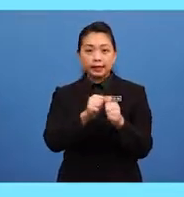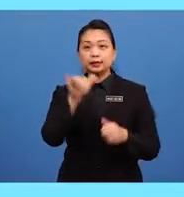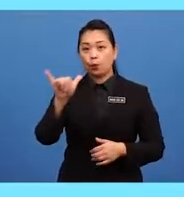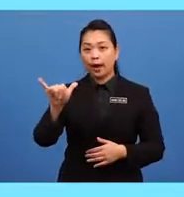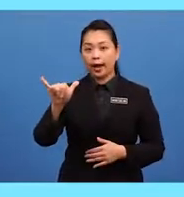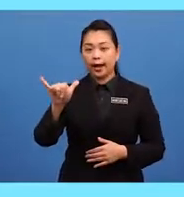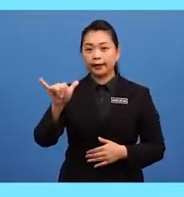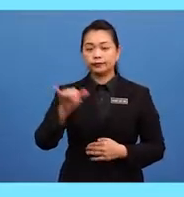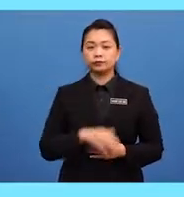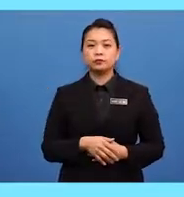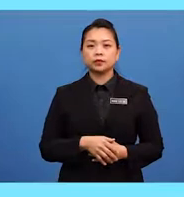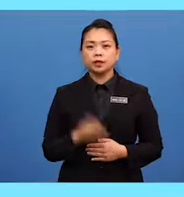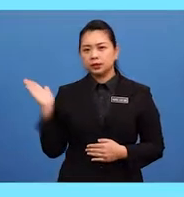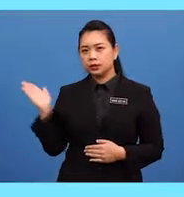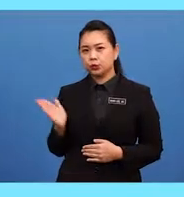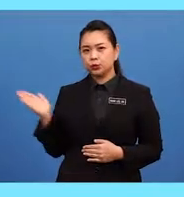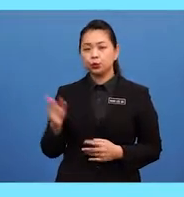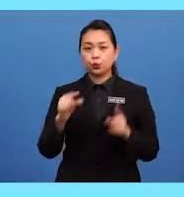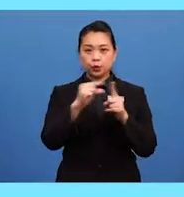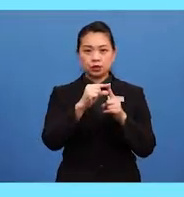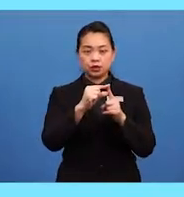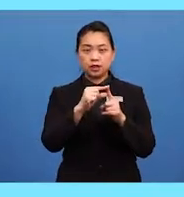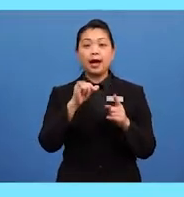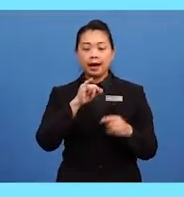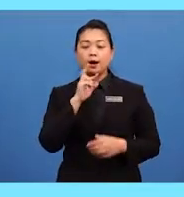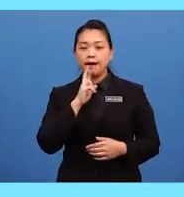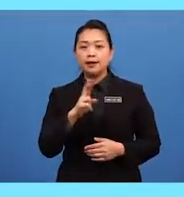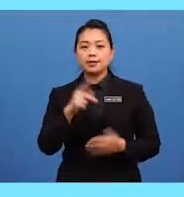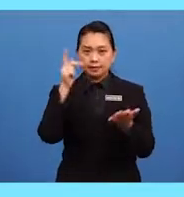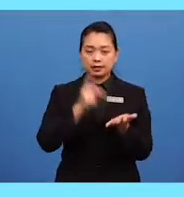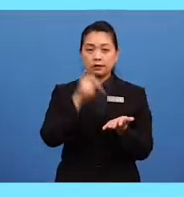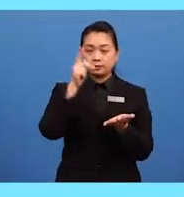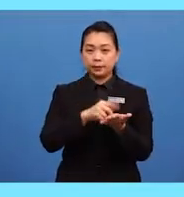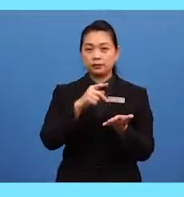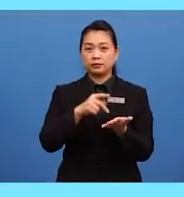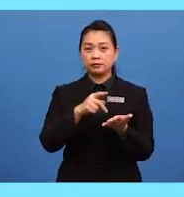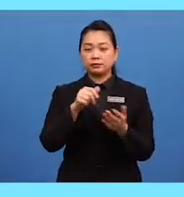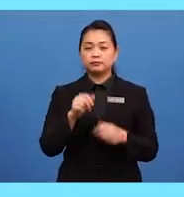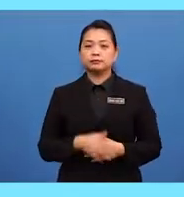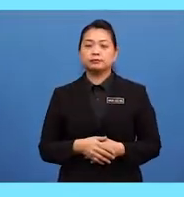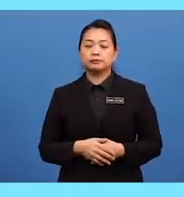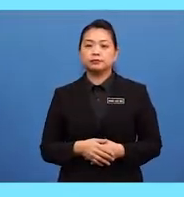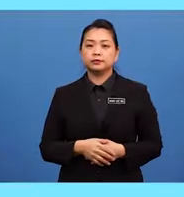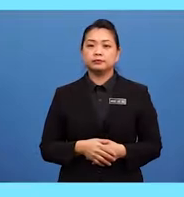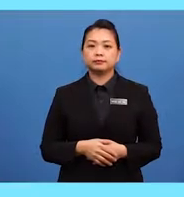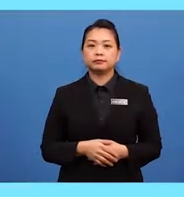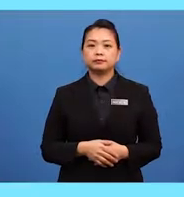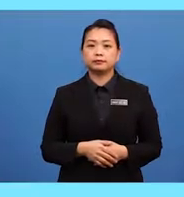Since these two words are countable, there are two forms to spell via plurality.